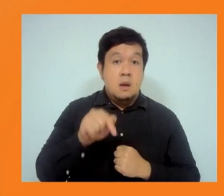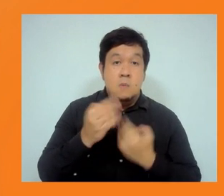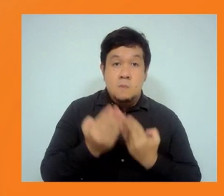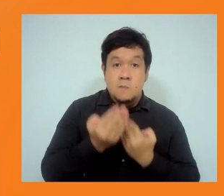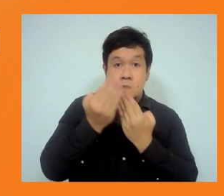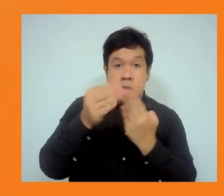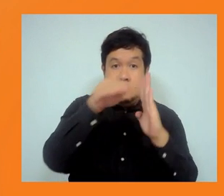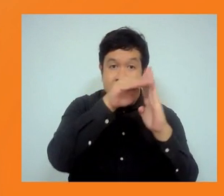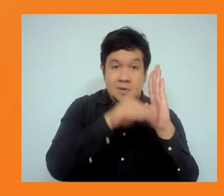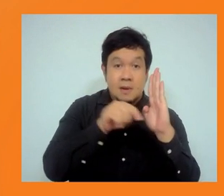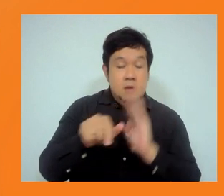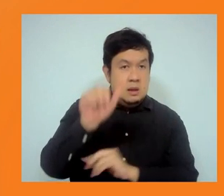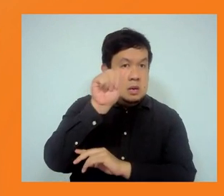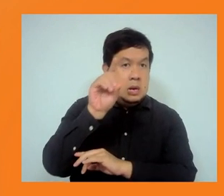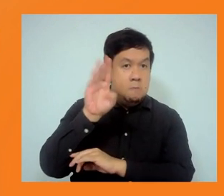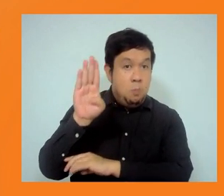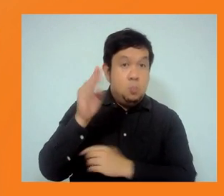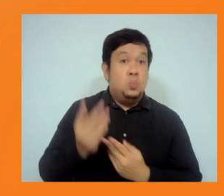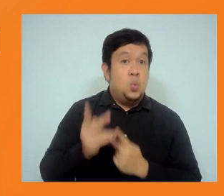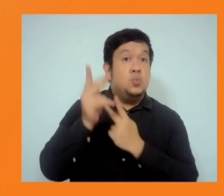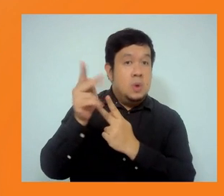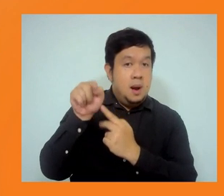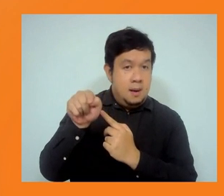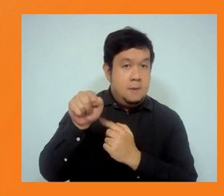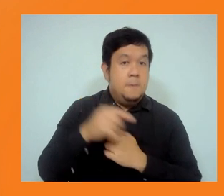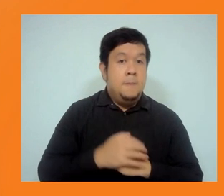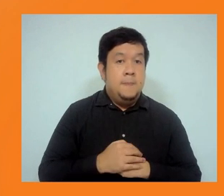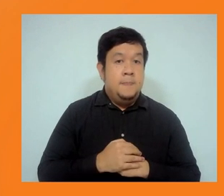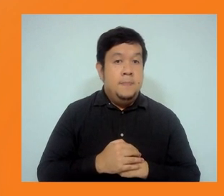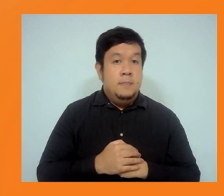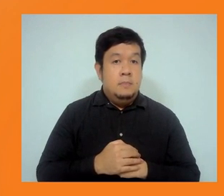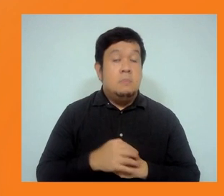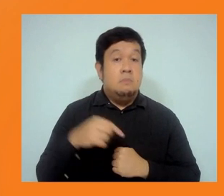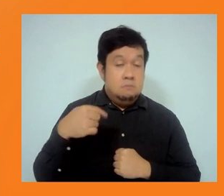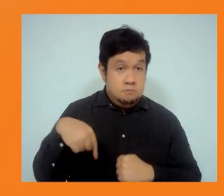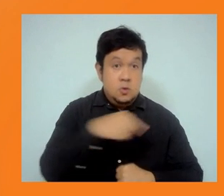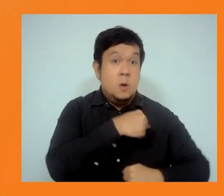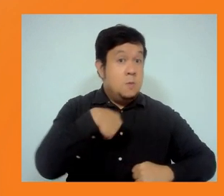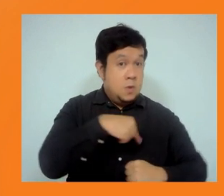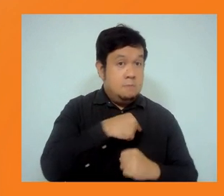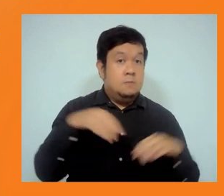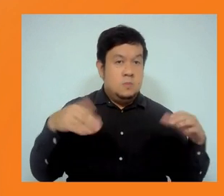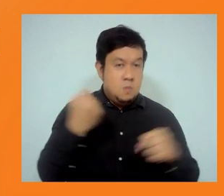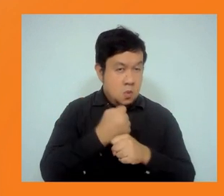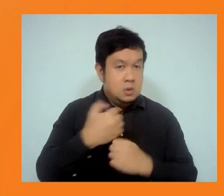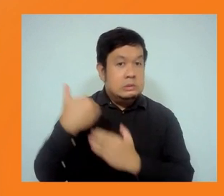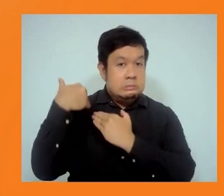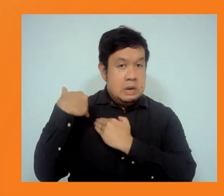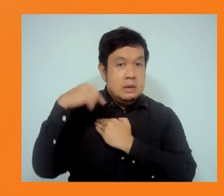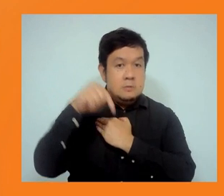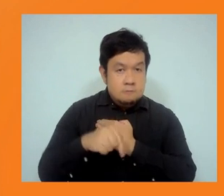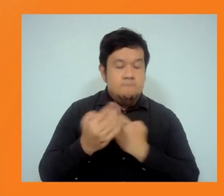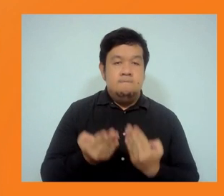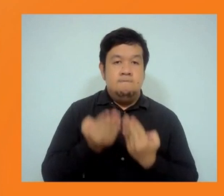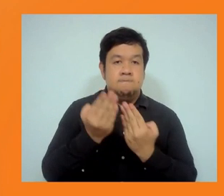in full. So our task now is really to take those recommendations forward into the new policy. And as this is